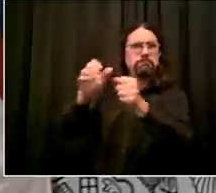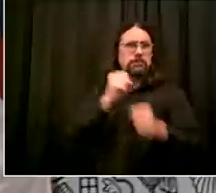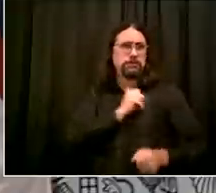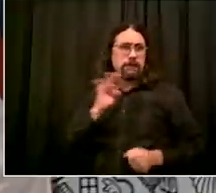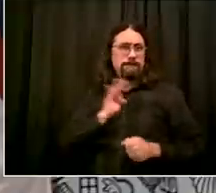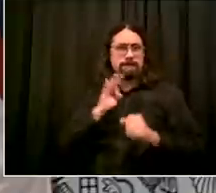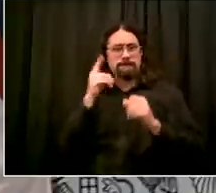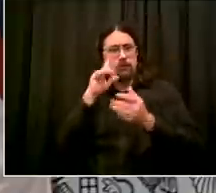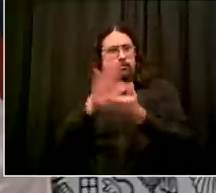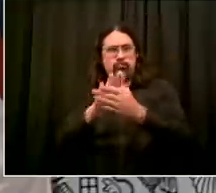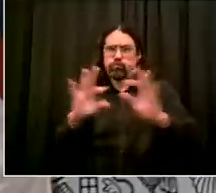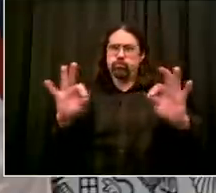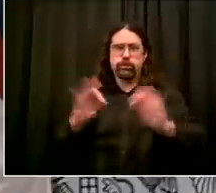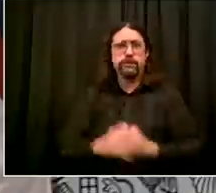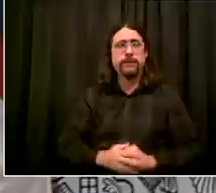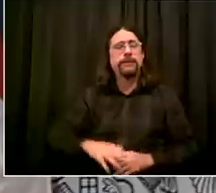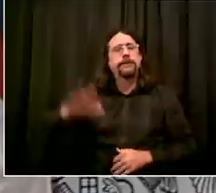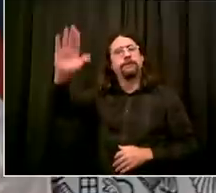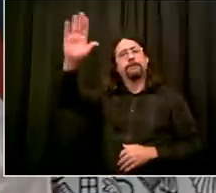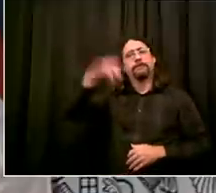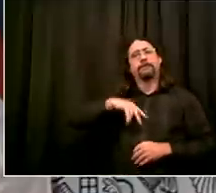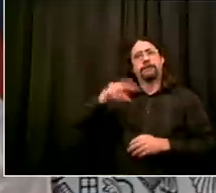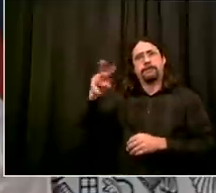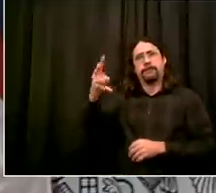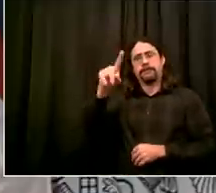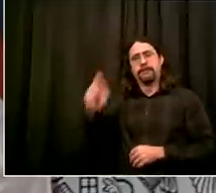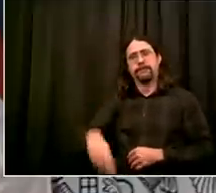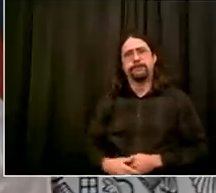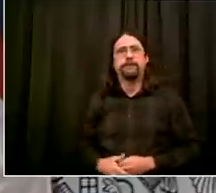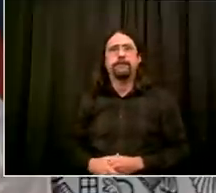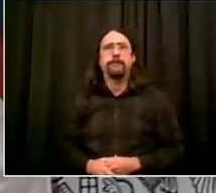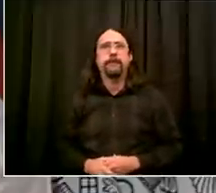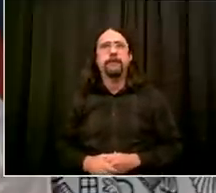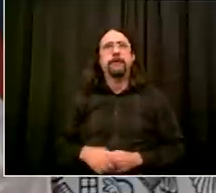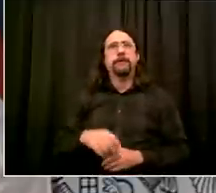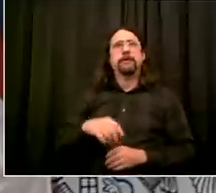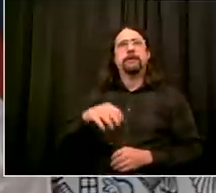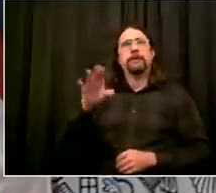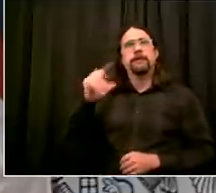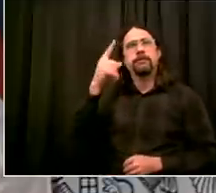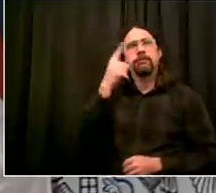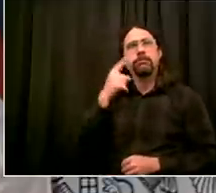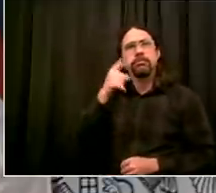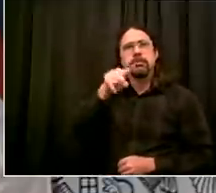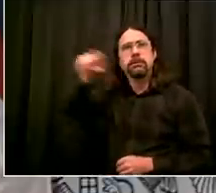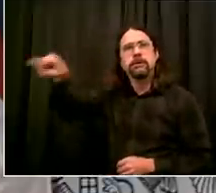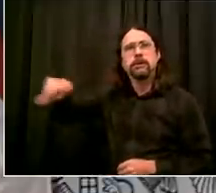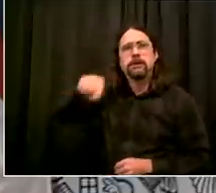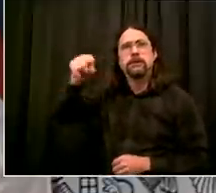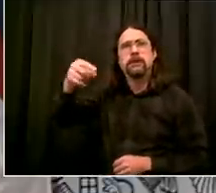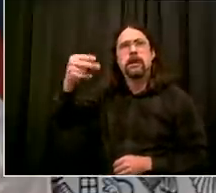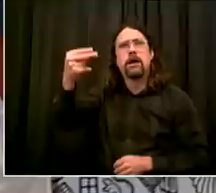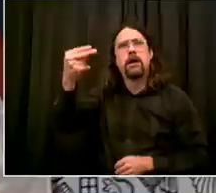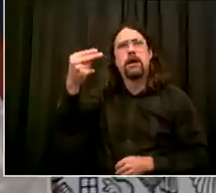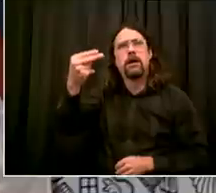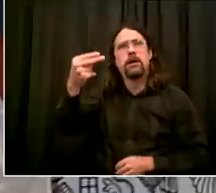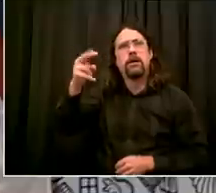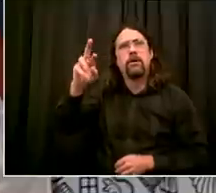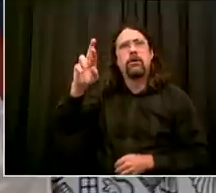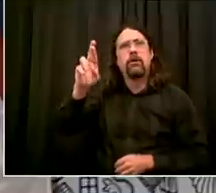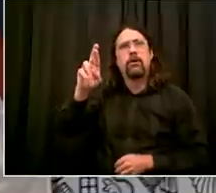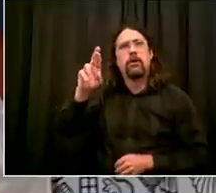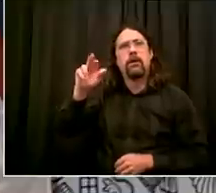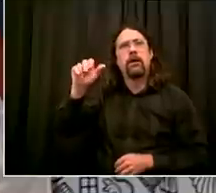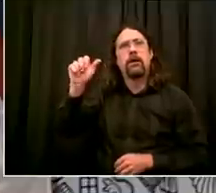uh worked at um one of the food stamp offices in brooklyn i think he directed it actually and he um